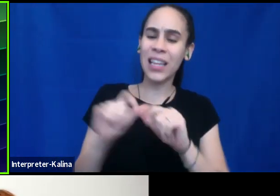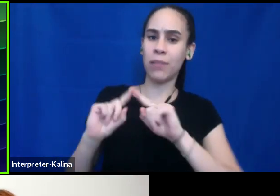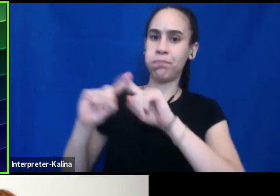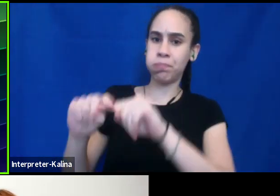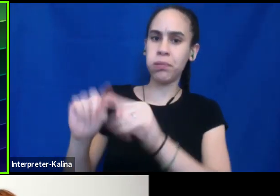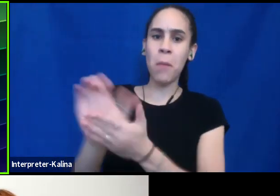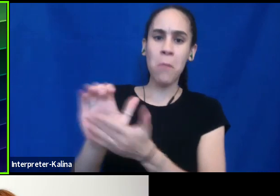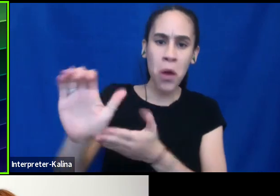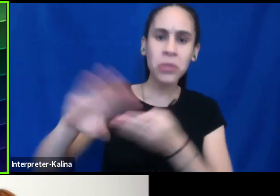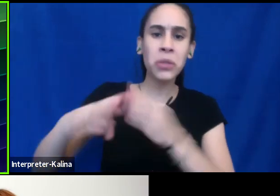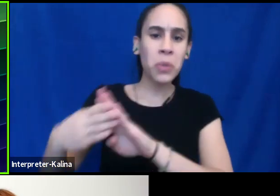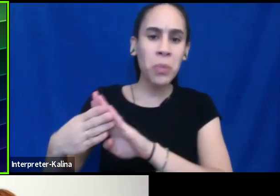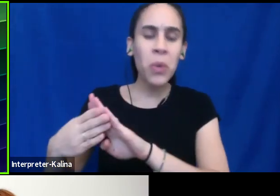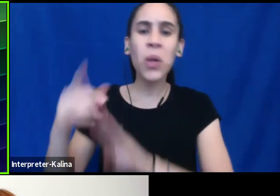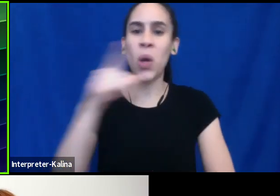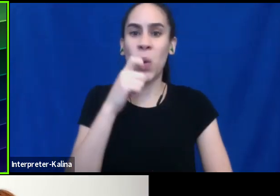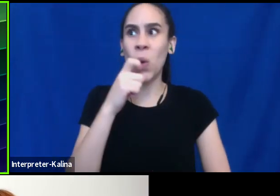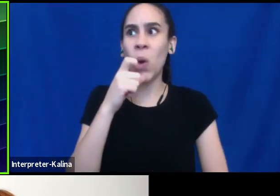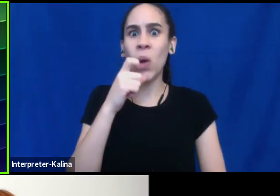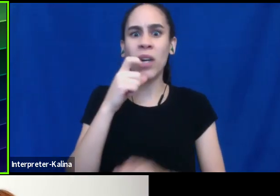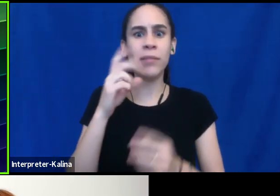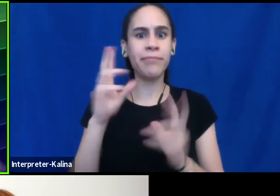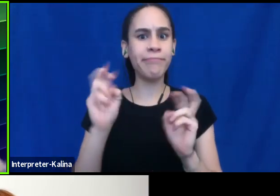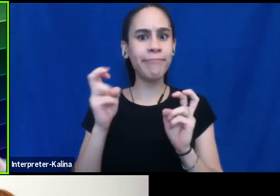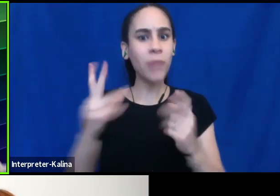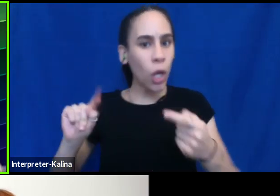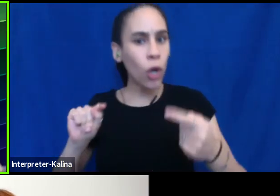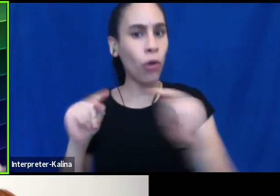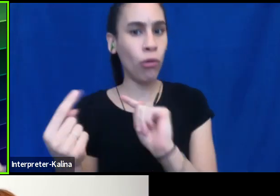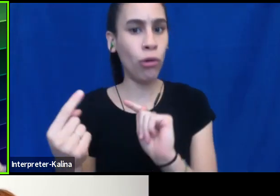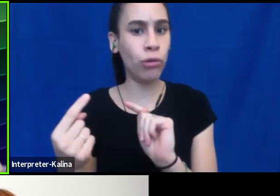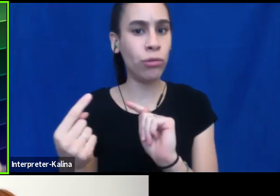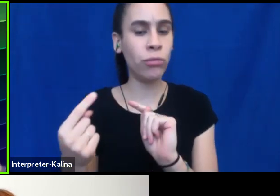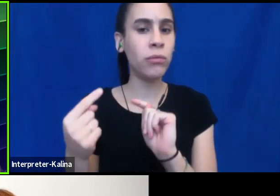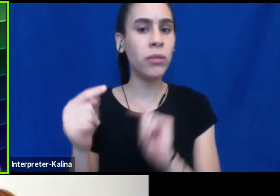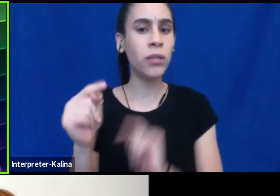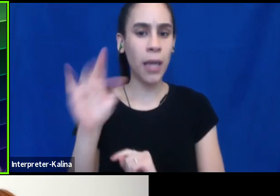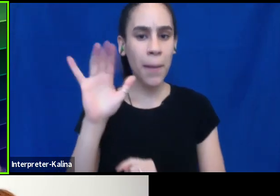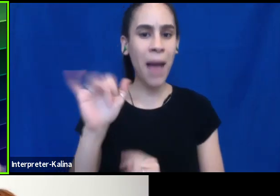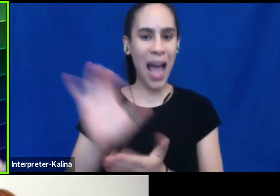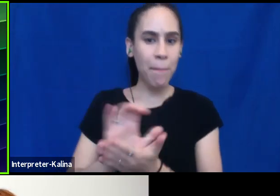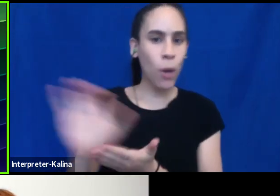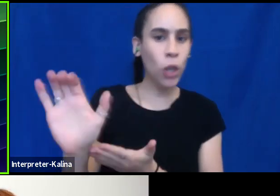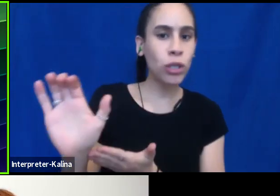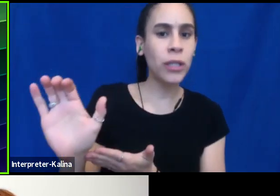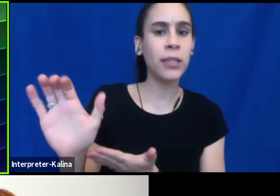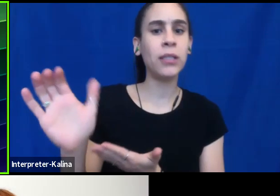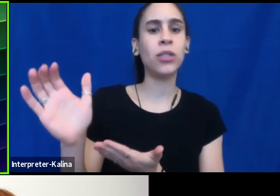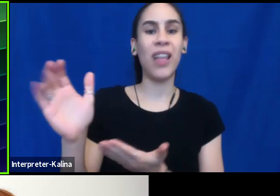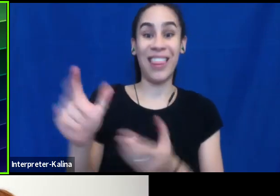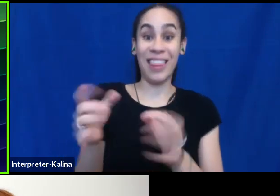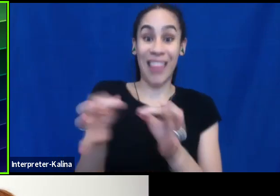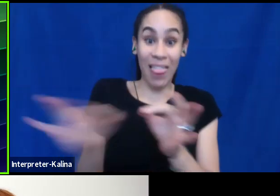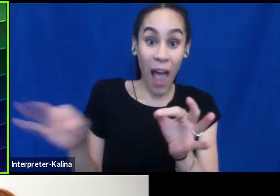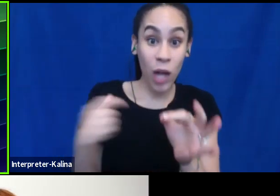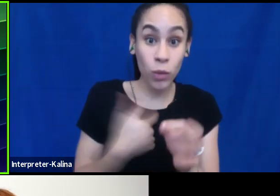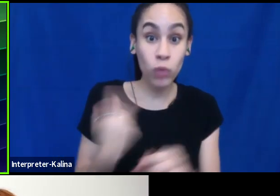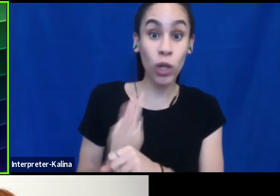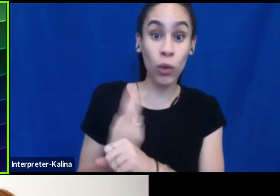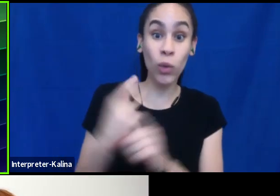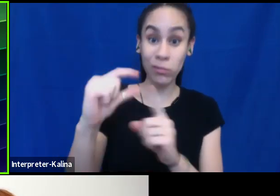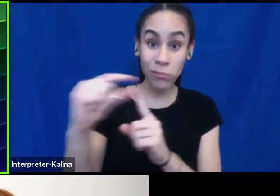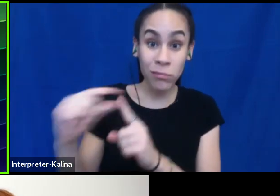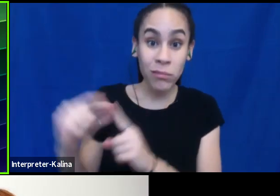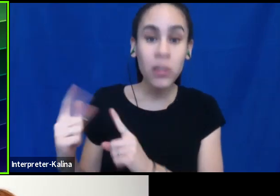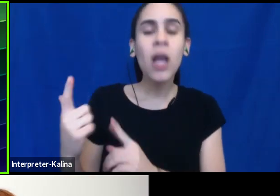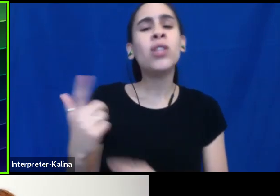you know, um, really being hurt by the, the, um, marginalization or the, the, the language that we're using. let's talk